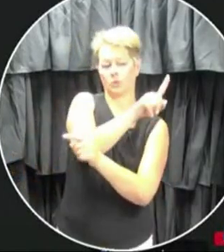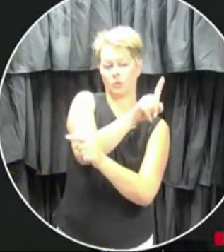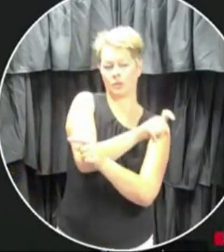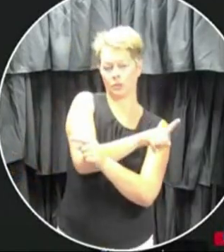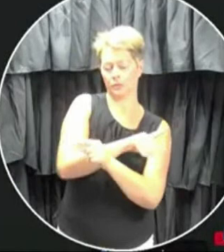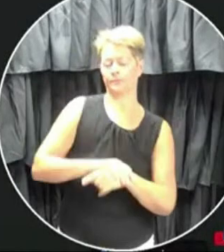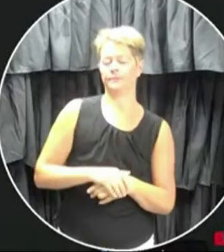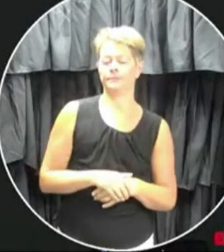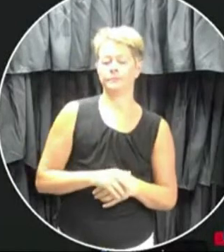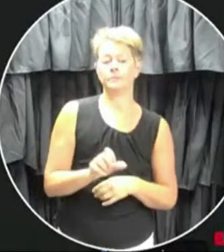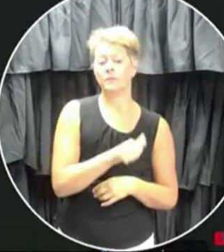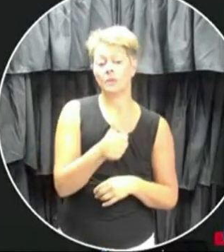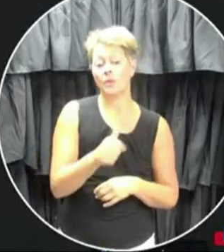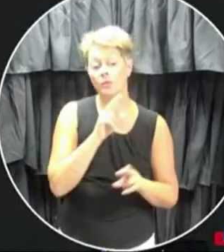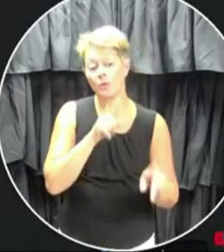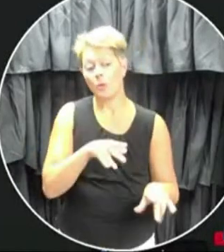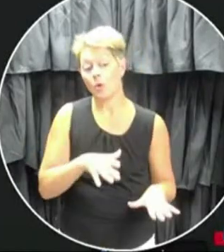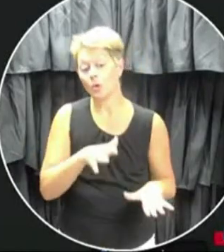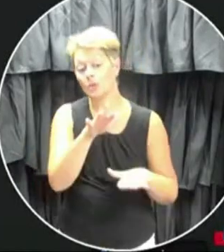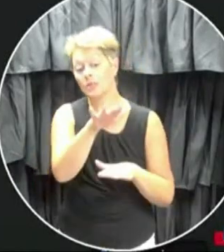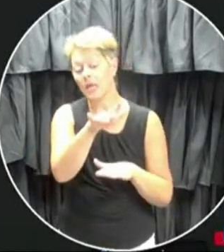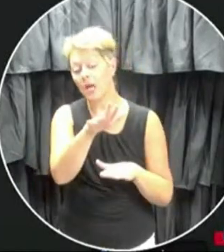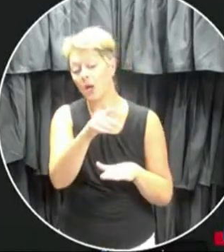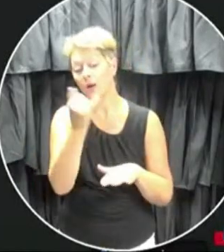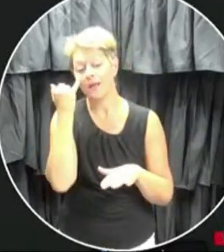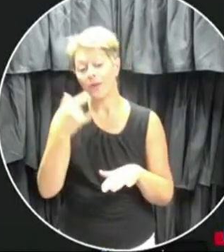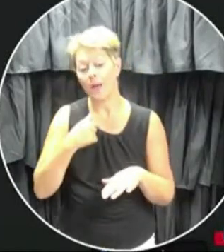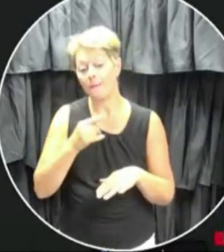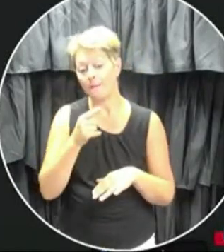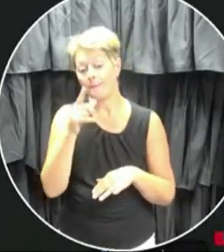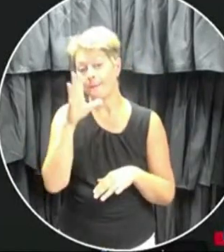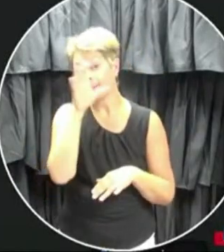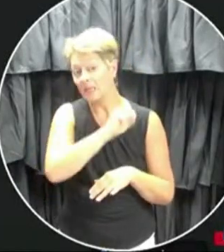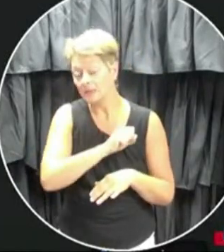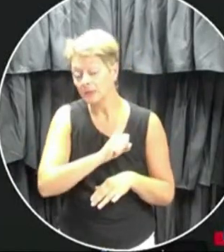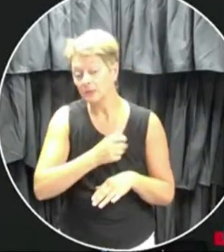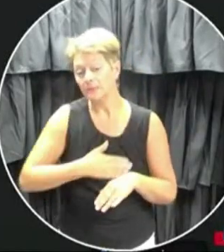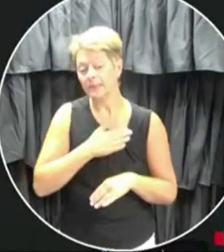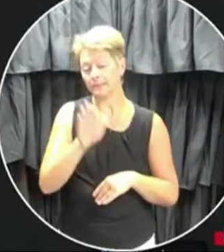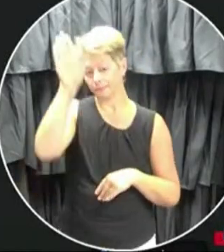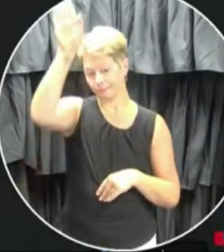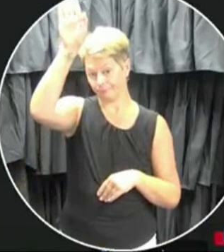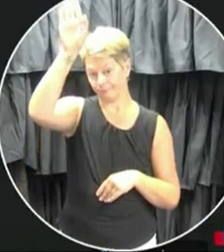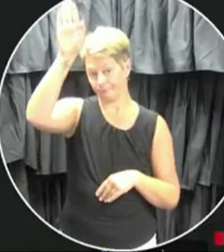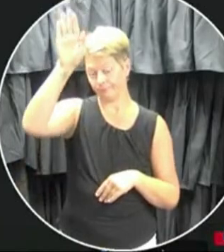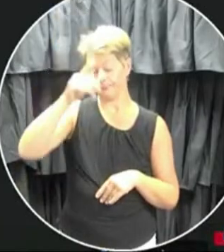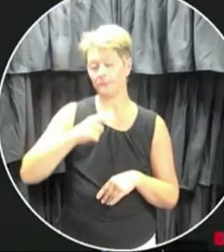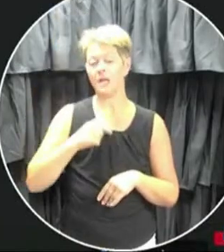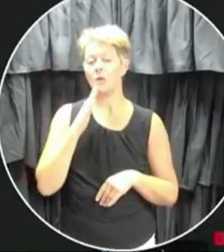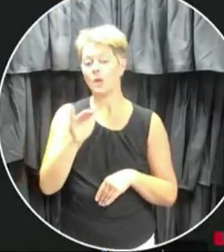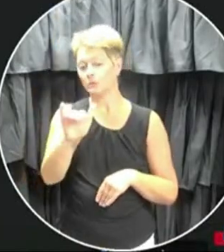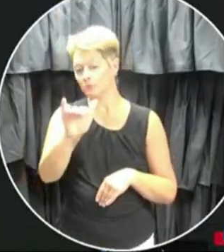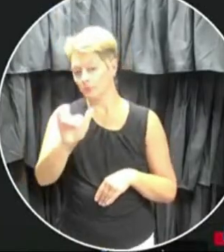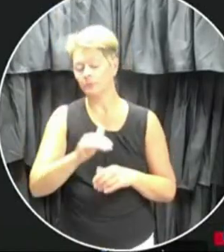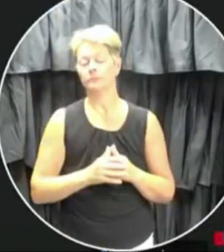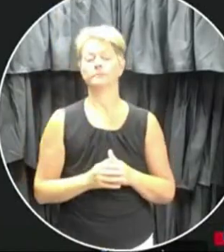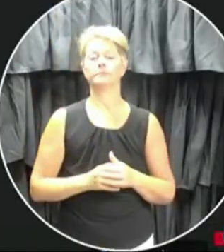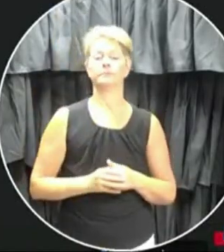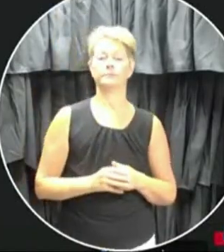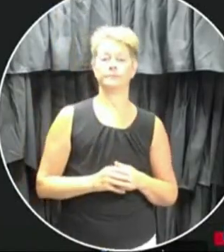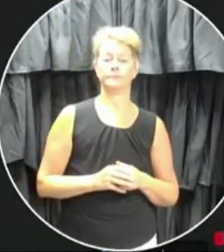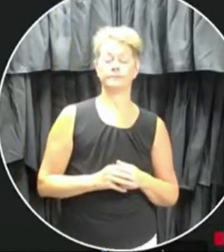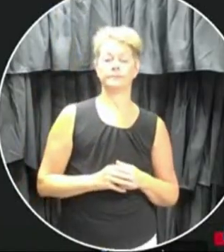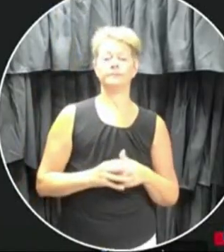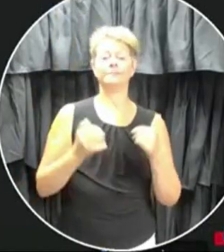who I have missed, you might want to just raise your hand and bring yourself to my attention. I'll round back to you. We